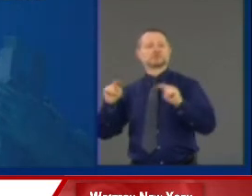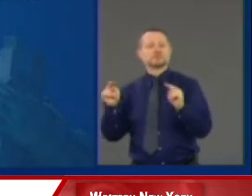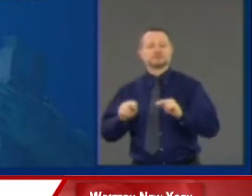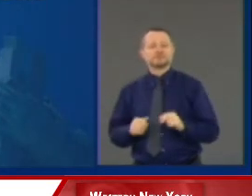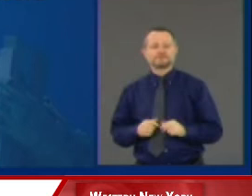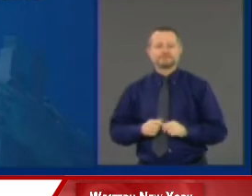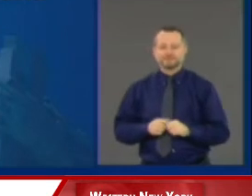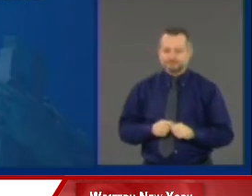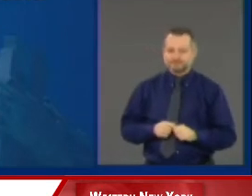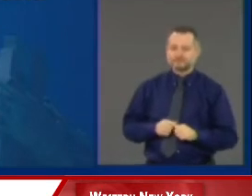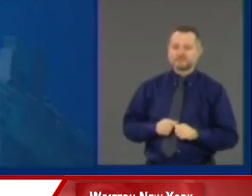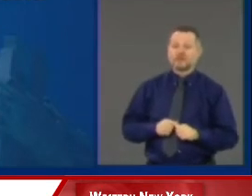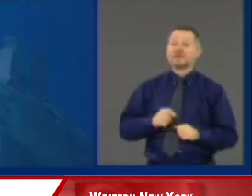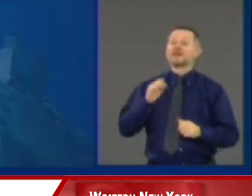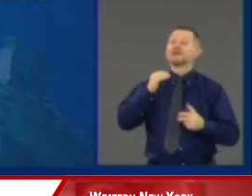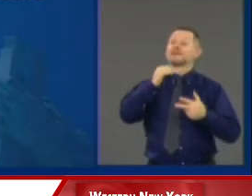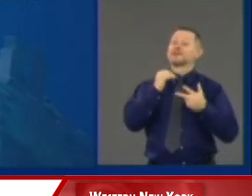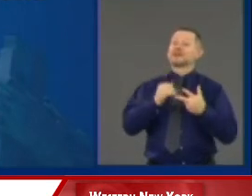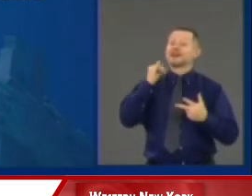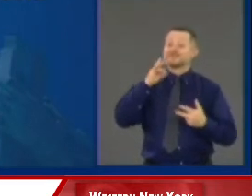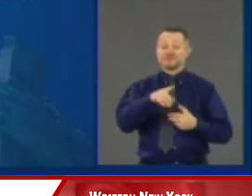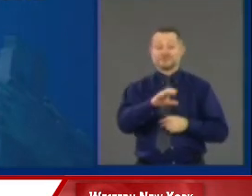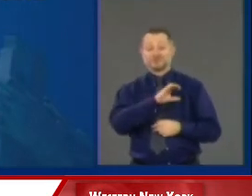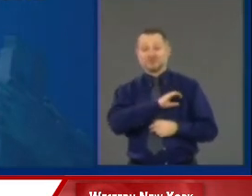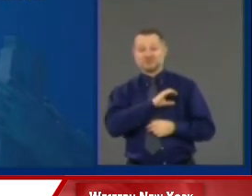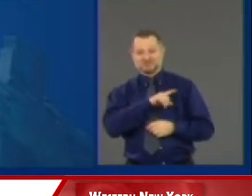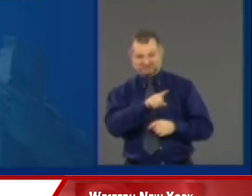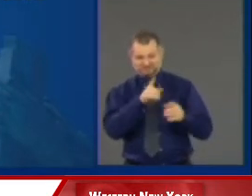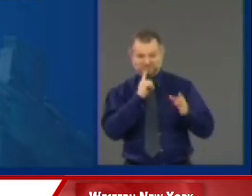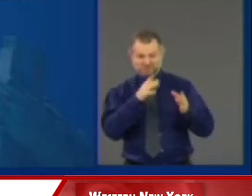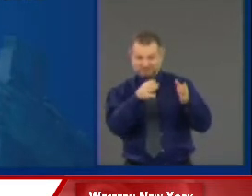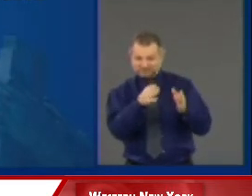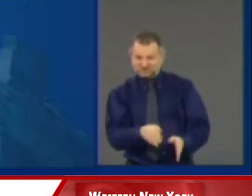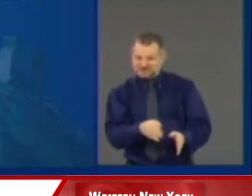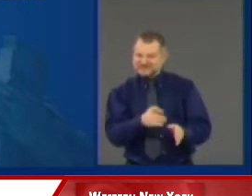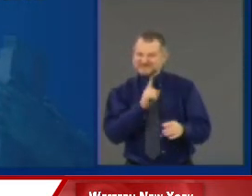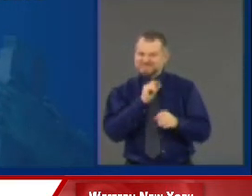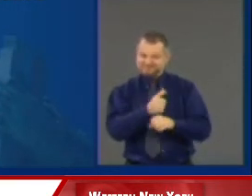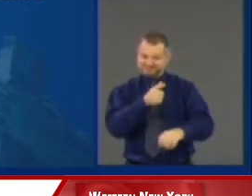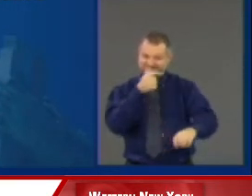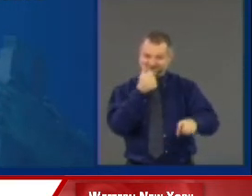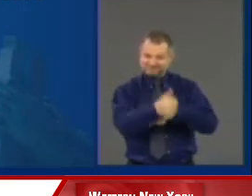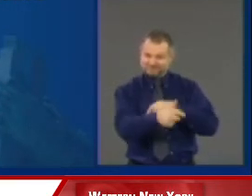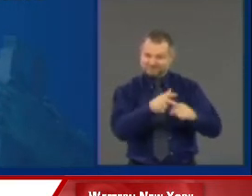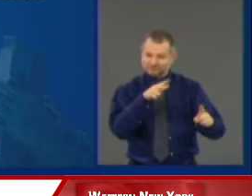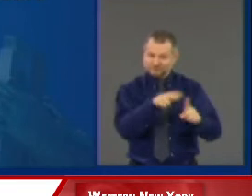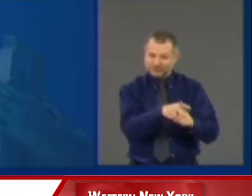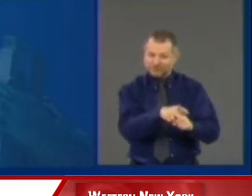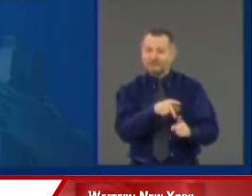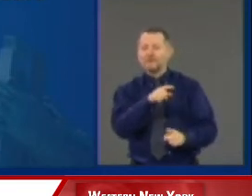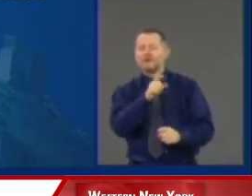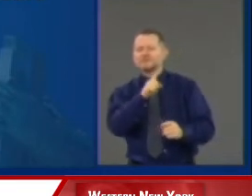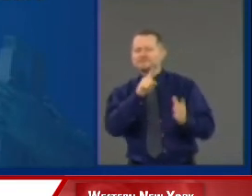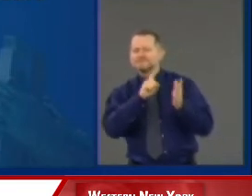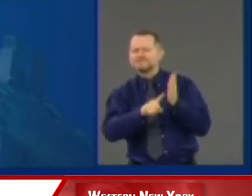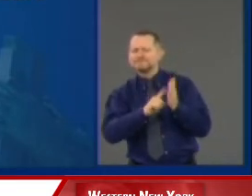If a police officer is being investigated, how is their disciplinary records